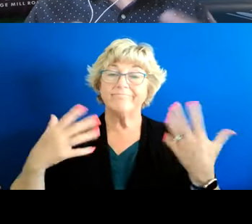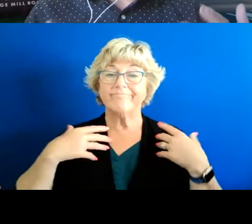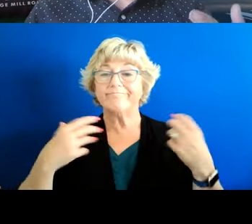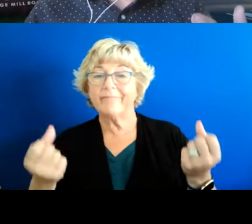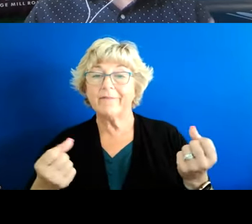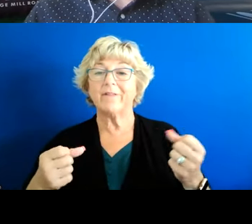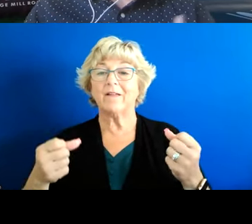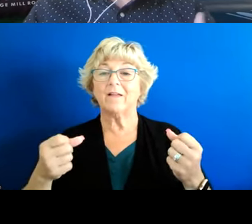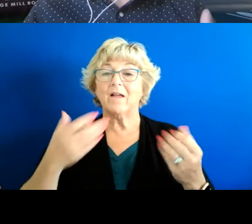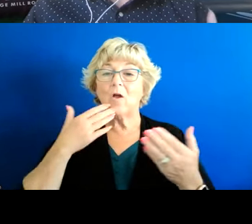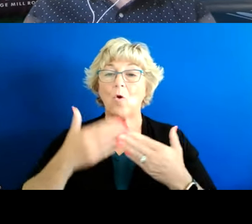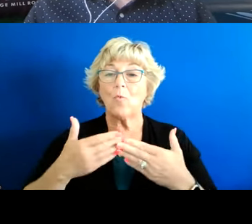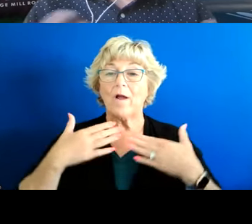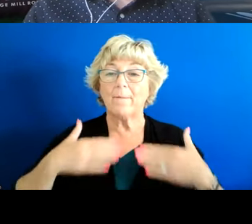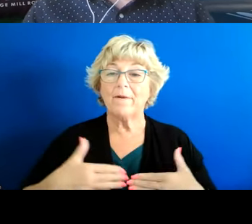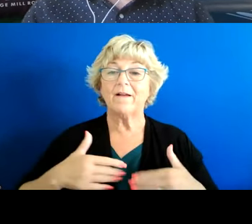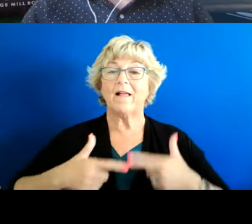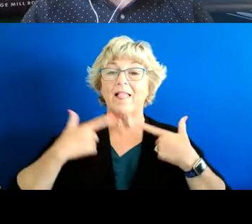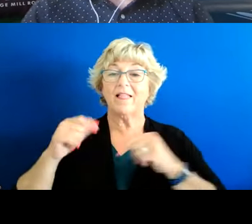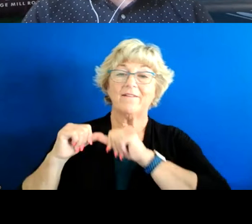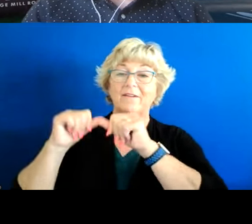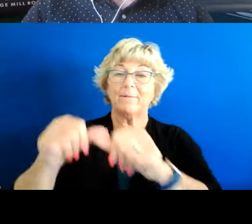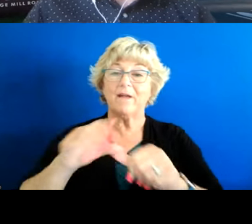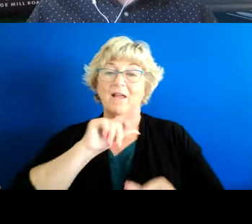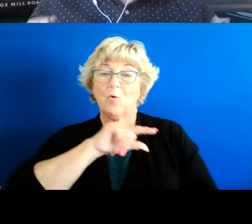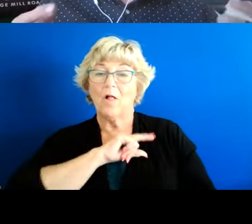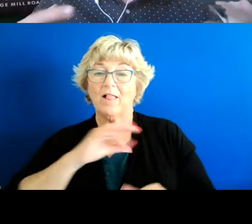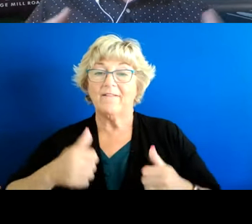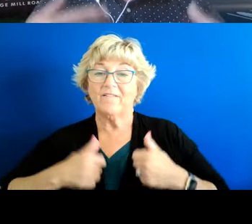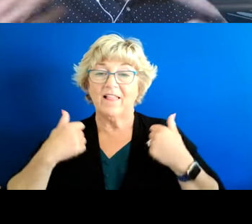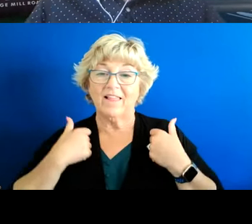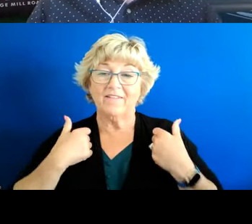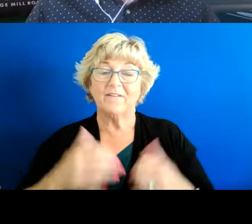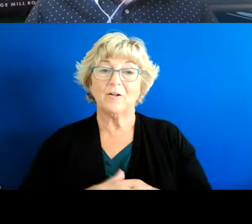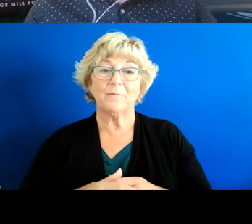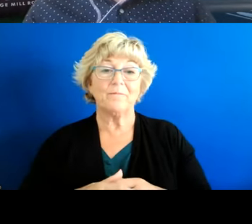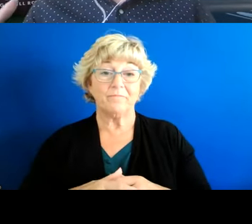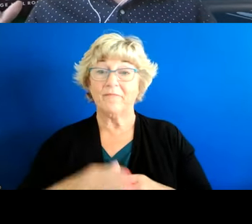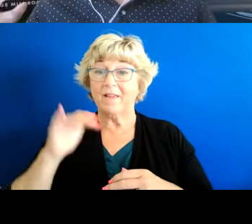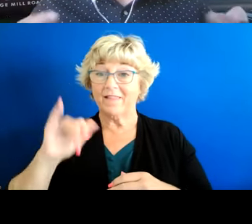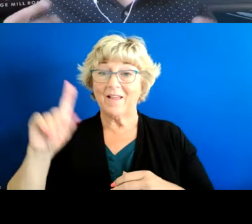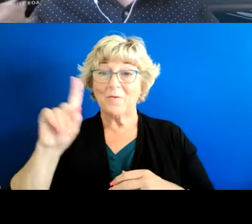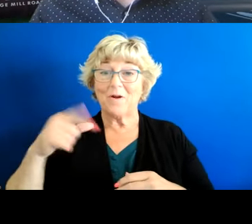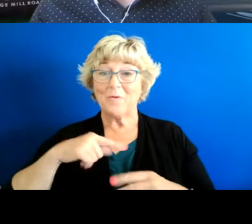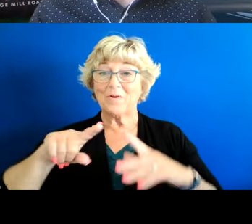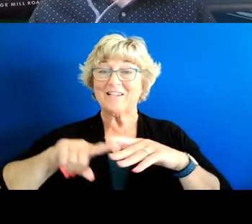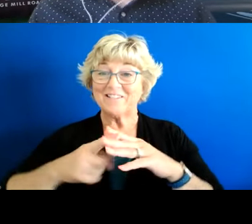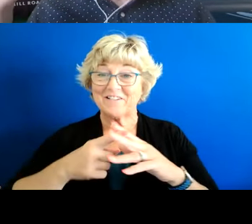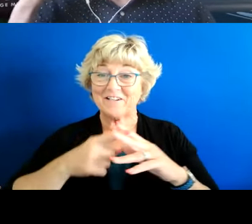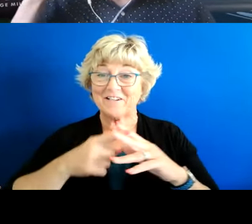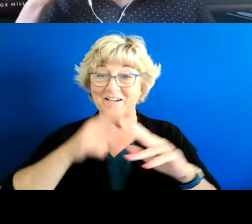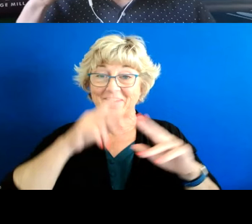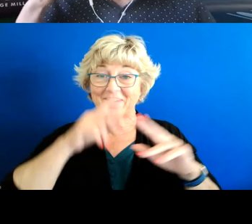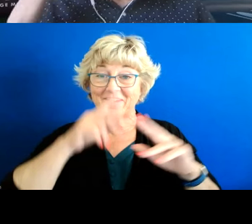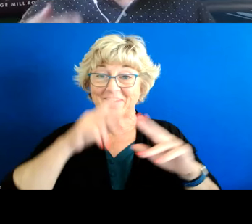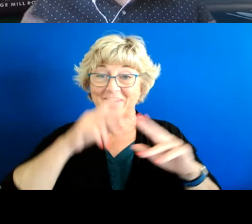to do with health both life expectancy but also quality of life so this is what we start out with i think you know as we look forward